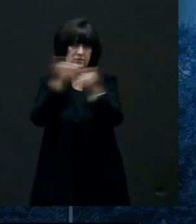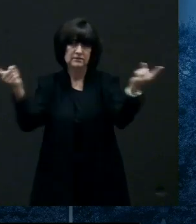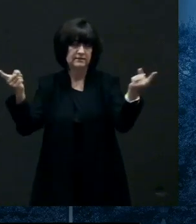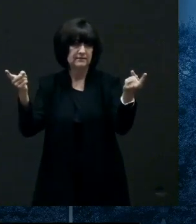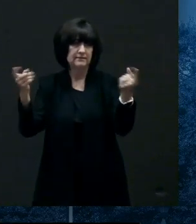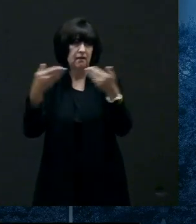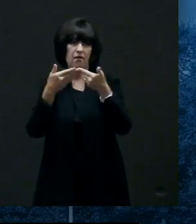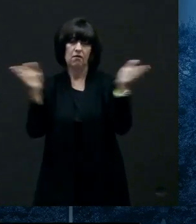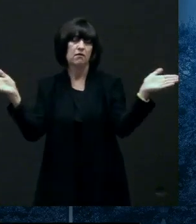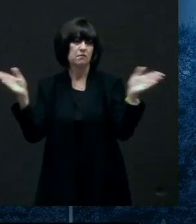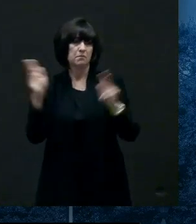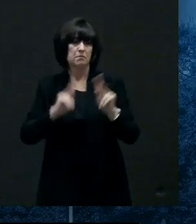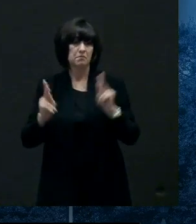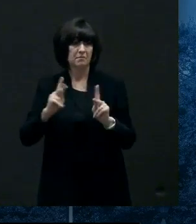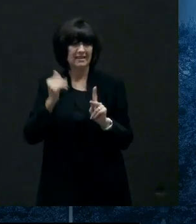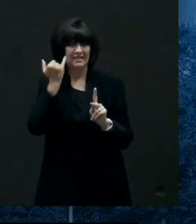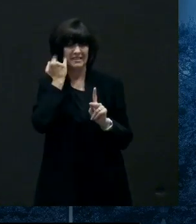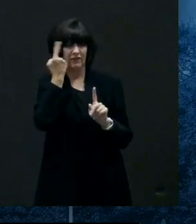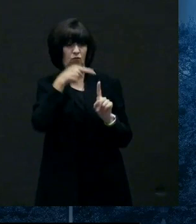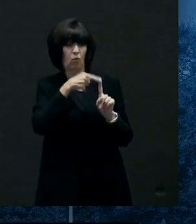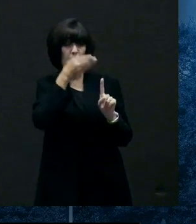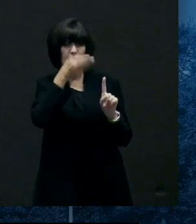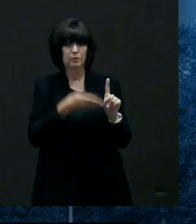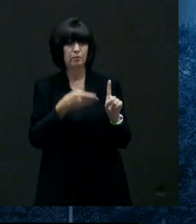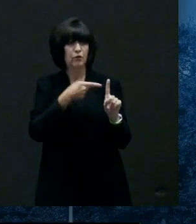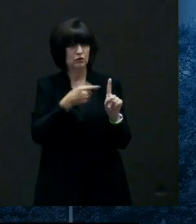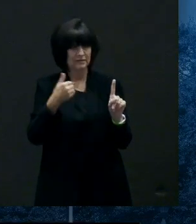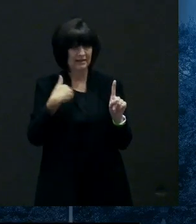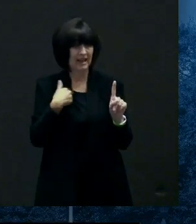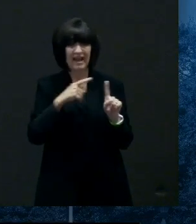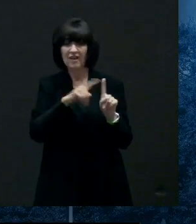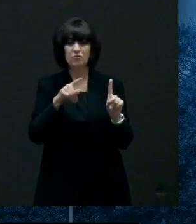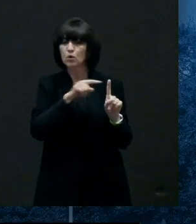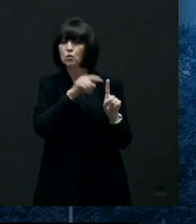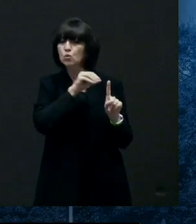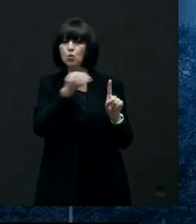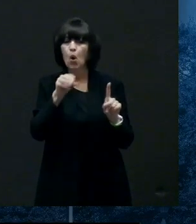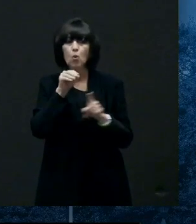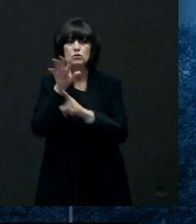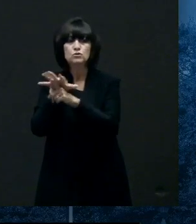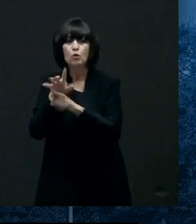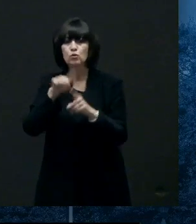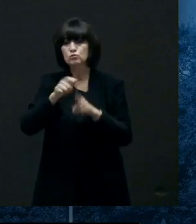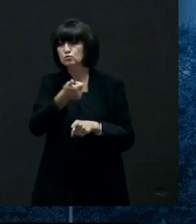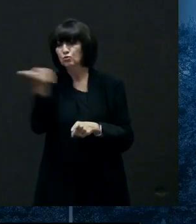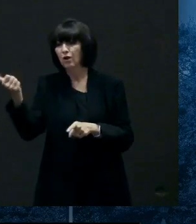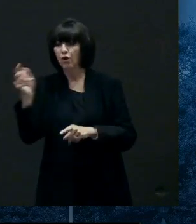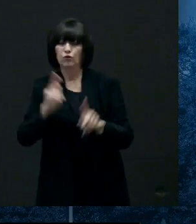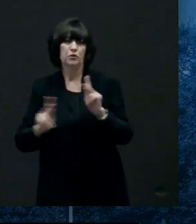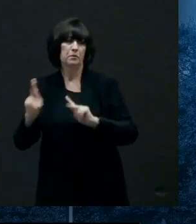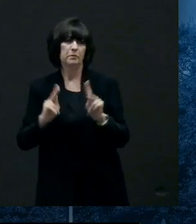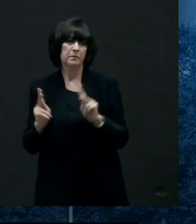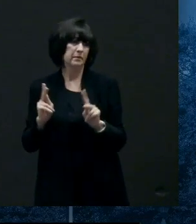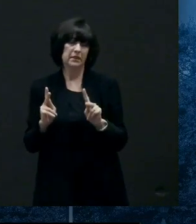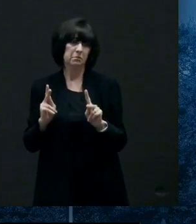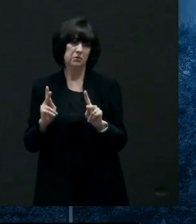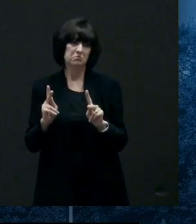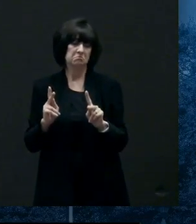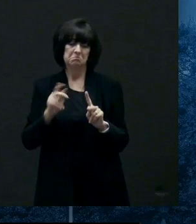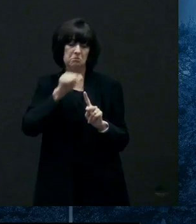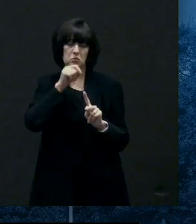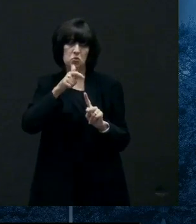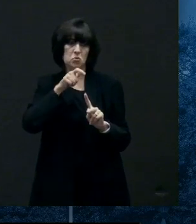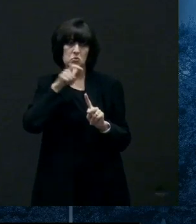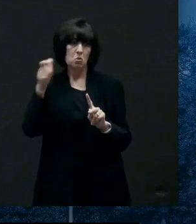no one else would have been considered exposed um that's unlikely to uh to be made public